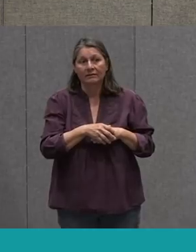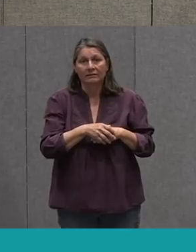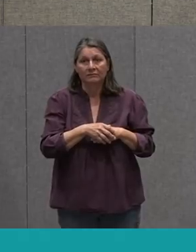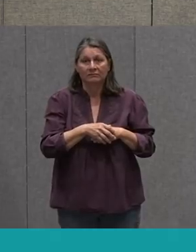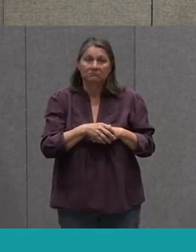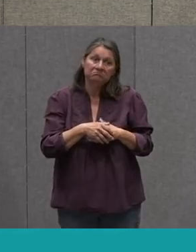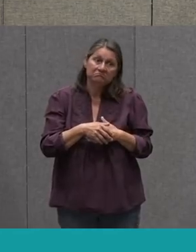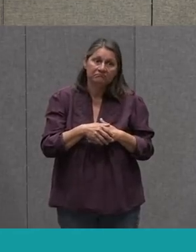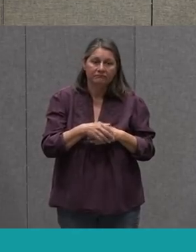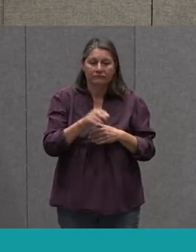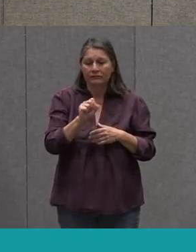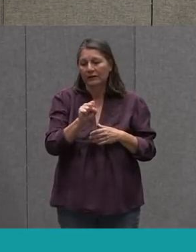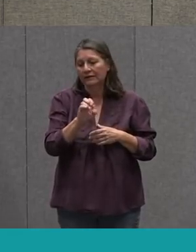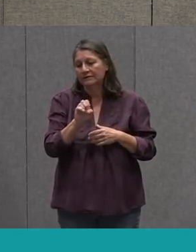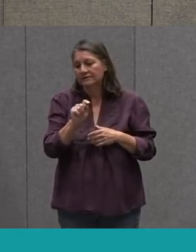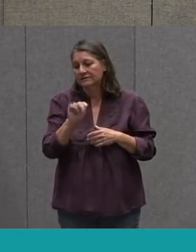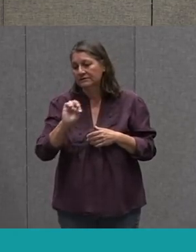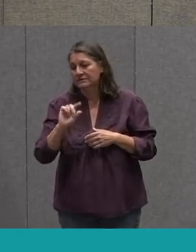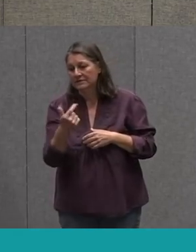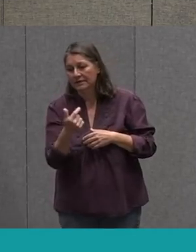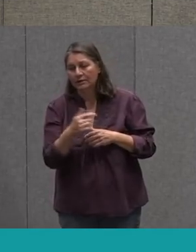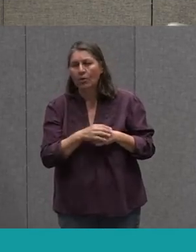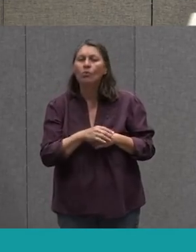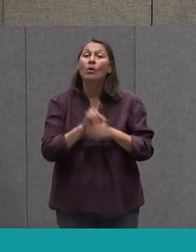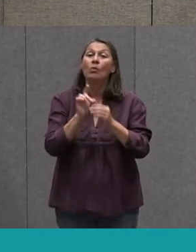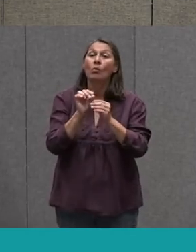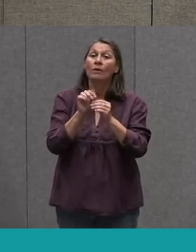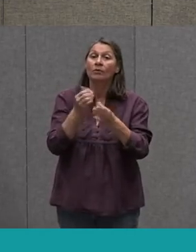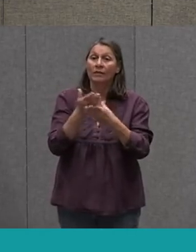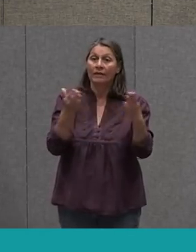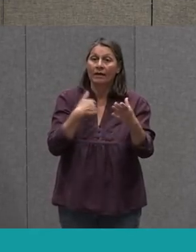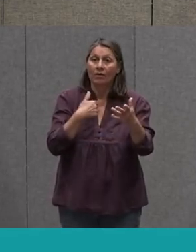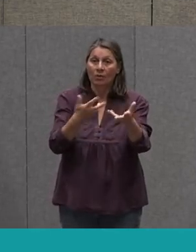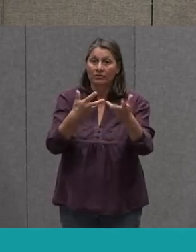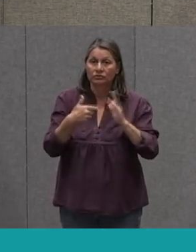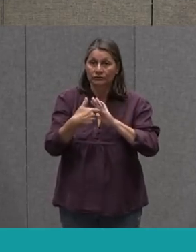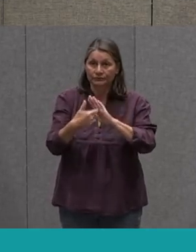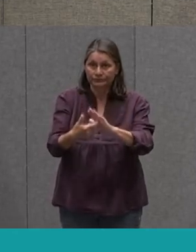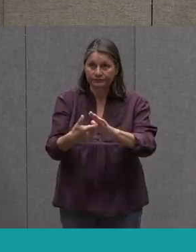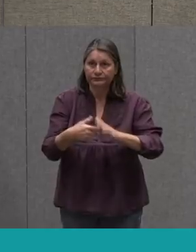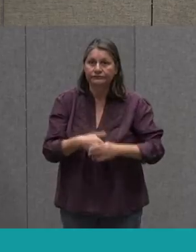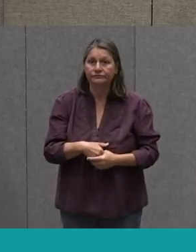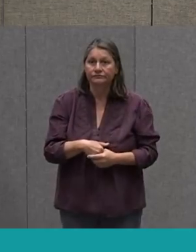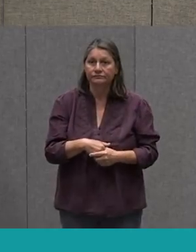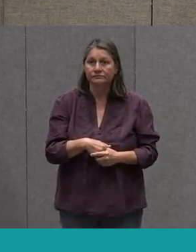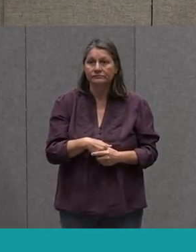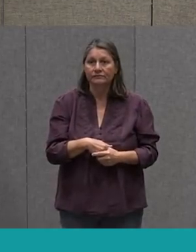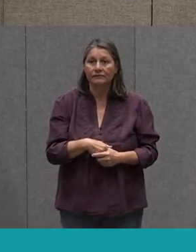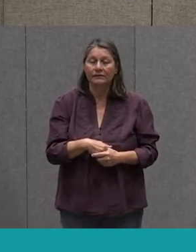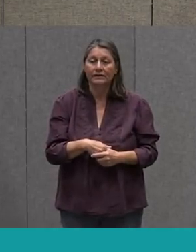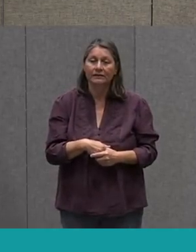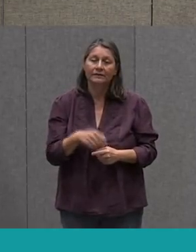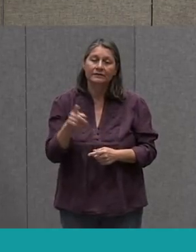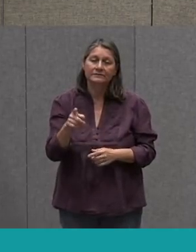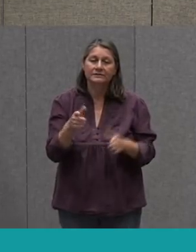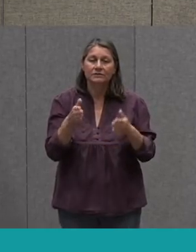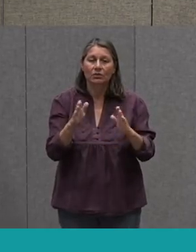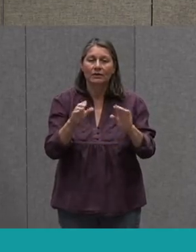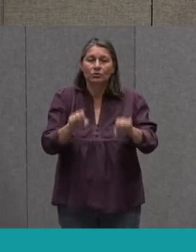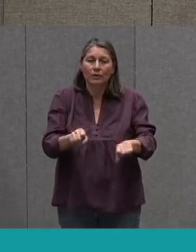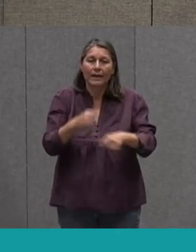And We Also Have Like I Have One More Thing I Want To Show You And This Is Just Kind Of A Way That You Could Make A